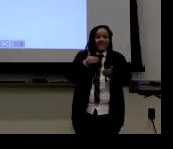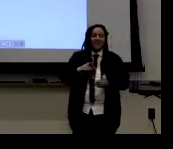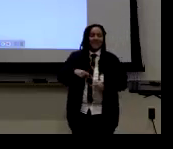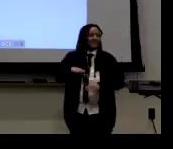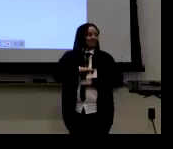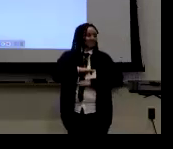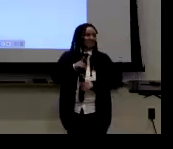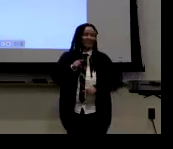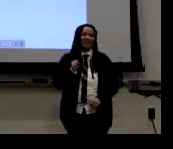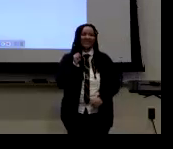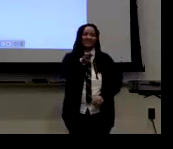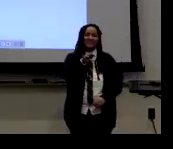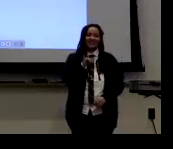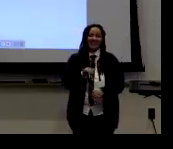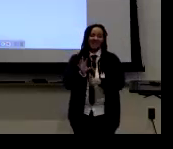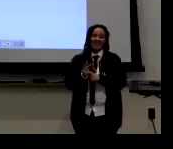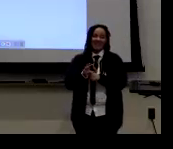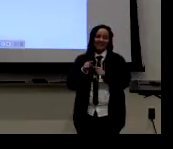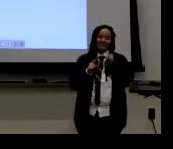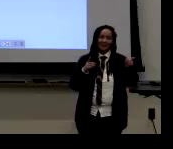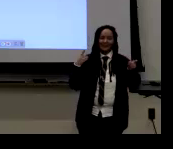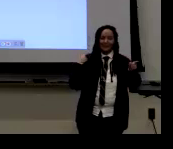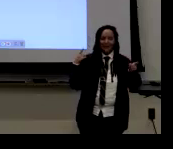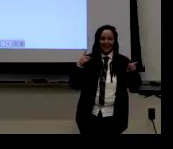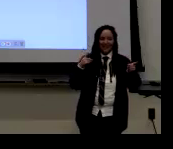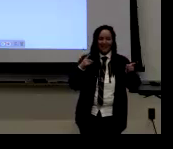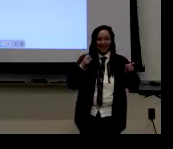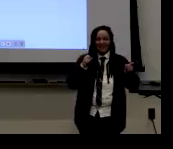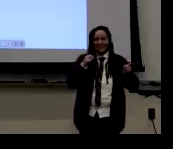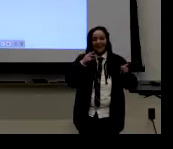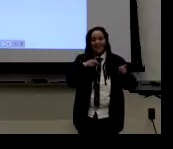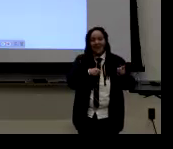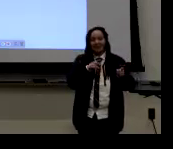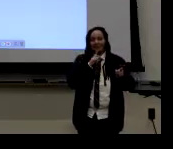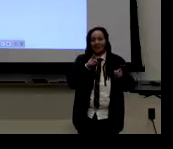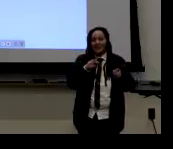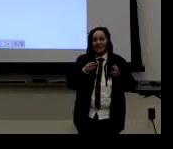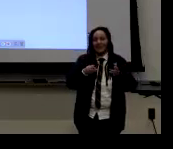and remake the videos before they actually are satisfied with the one that they submitted to the video challenge.